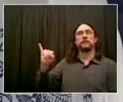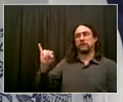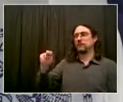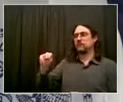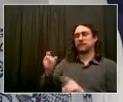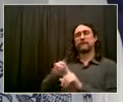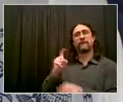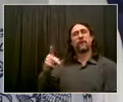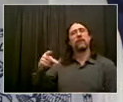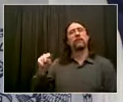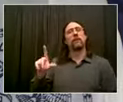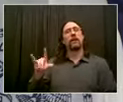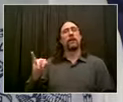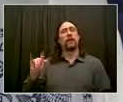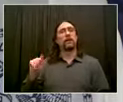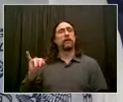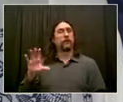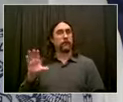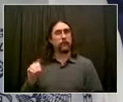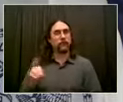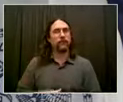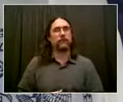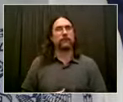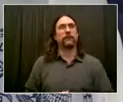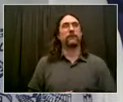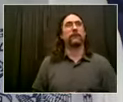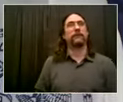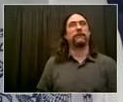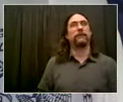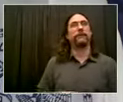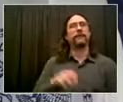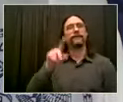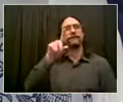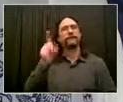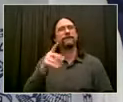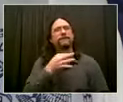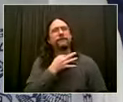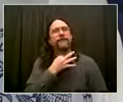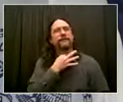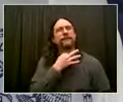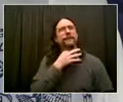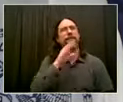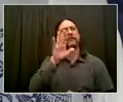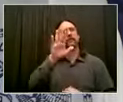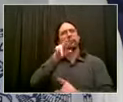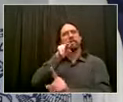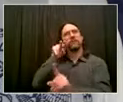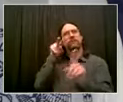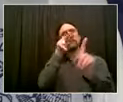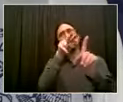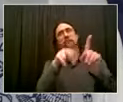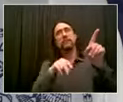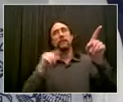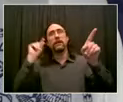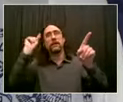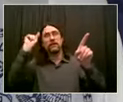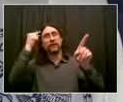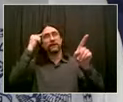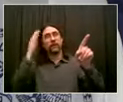be lifted. Obviously, you had identified July 1st, so do you think the 19th is okay? Do you think it's too early? Do you have any concerns?